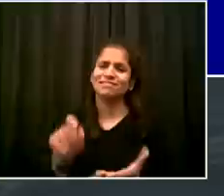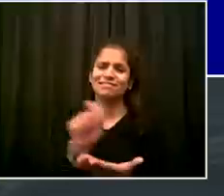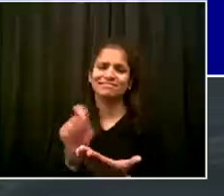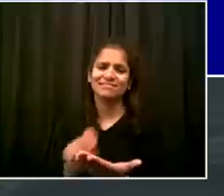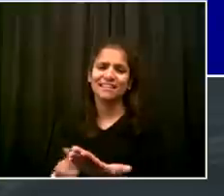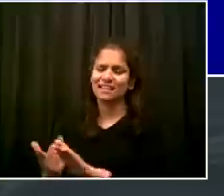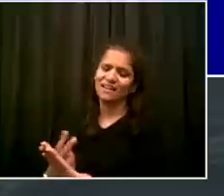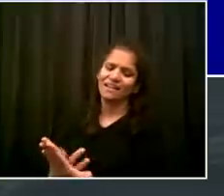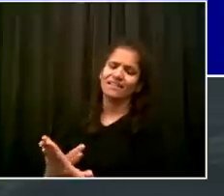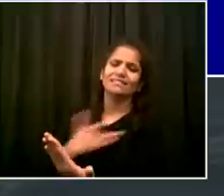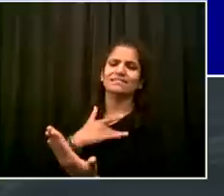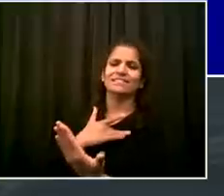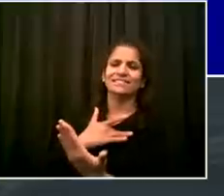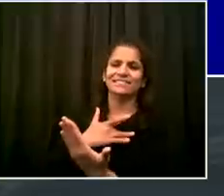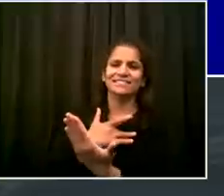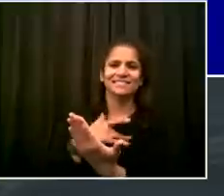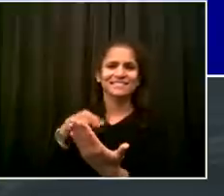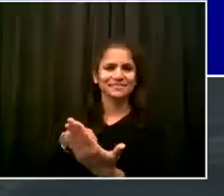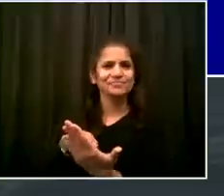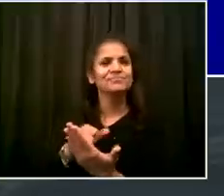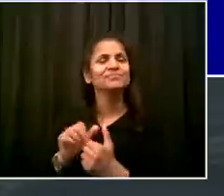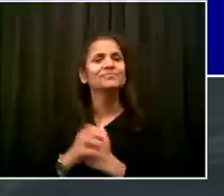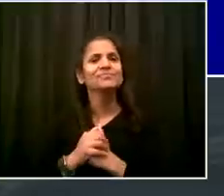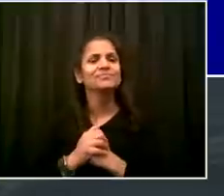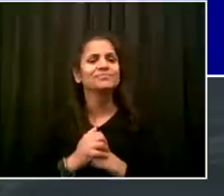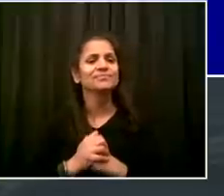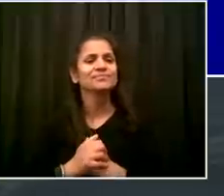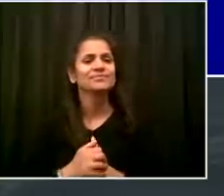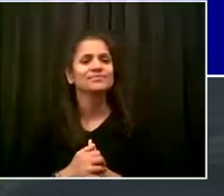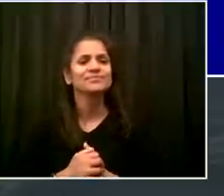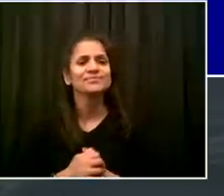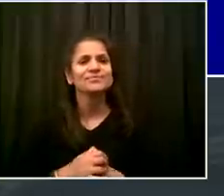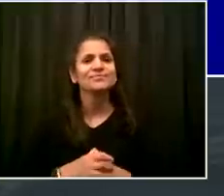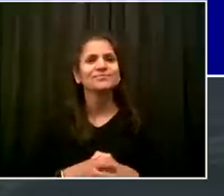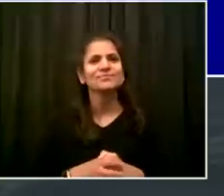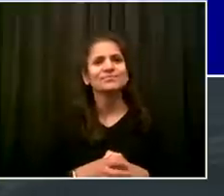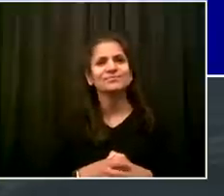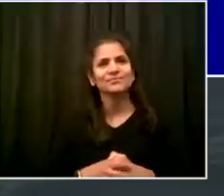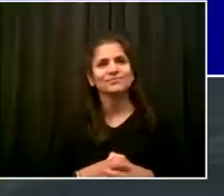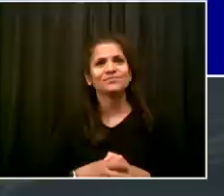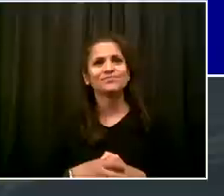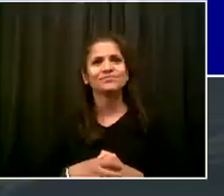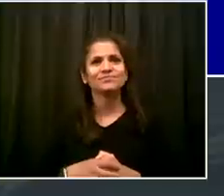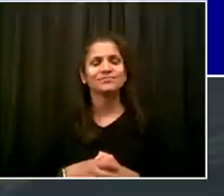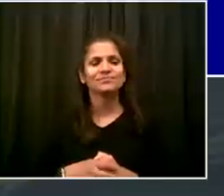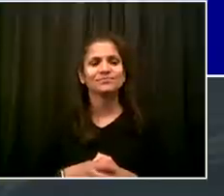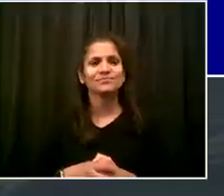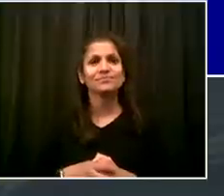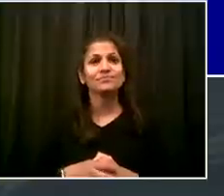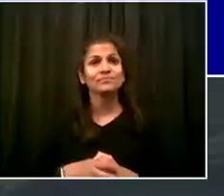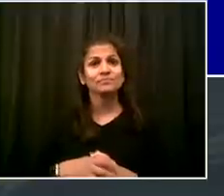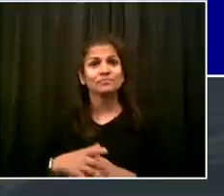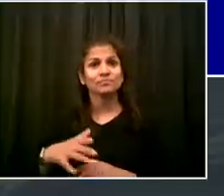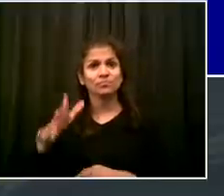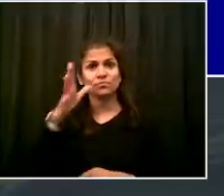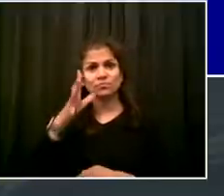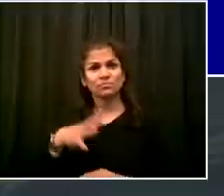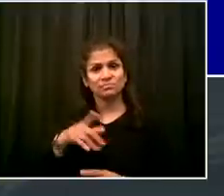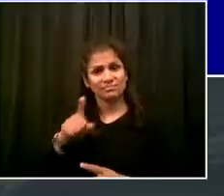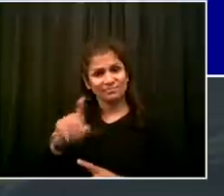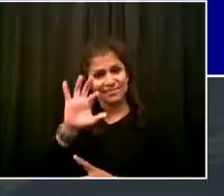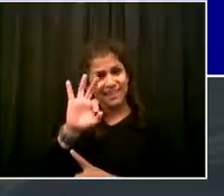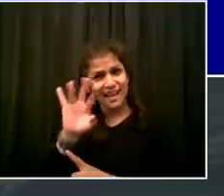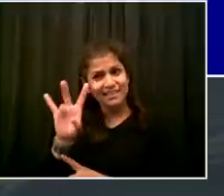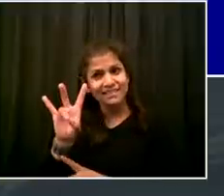I see in Sylvia's poem, and it's the fact of Sylvia's life. She's 97. She's writing a